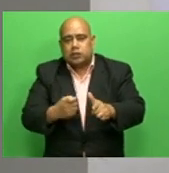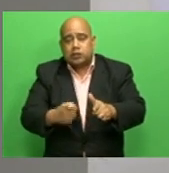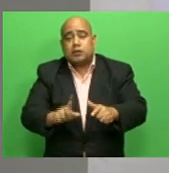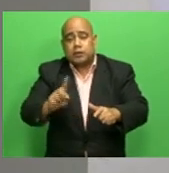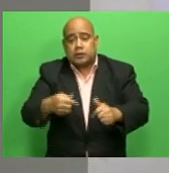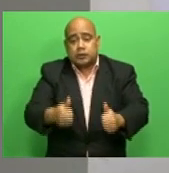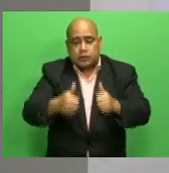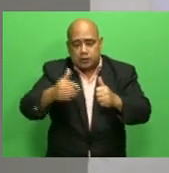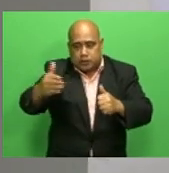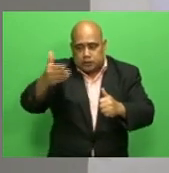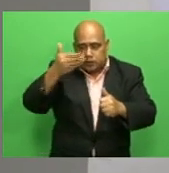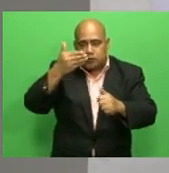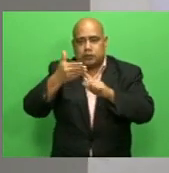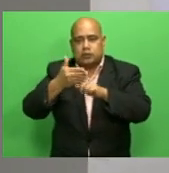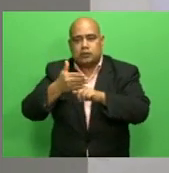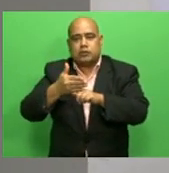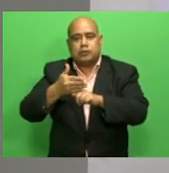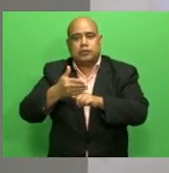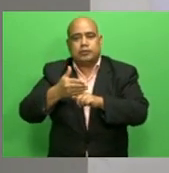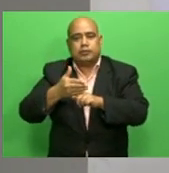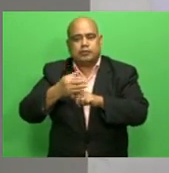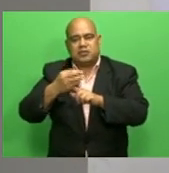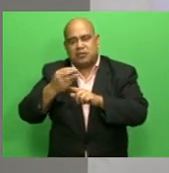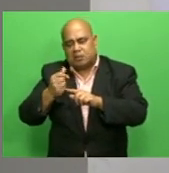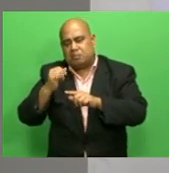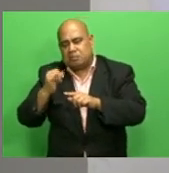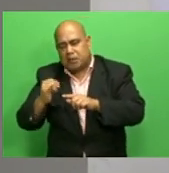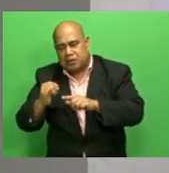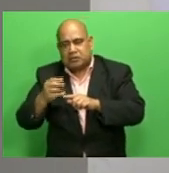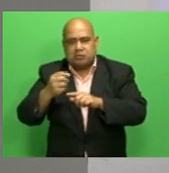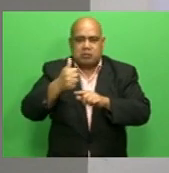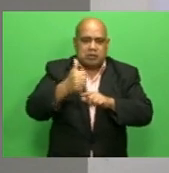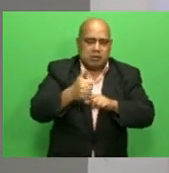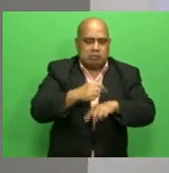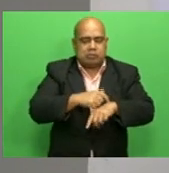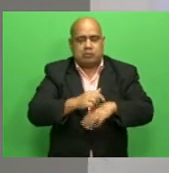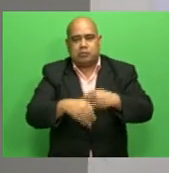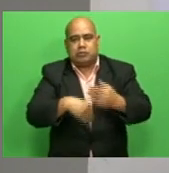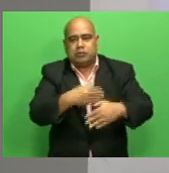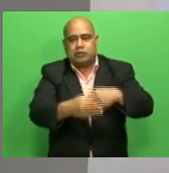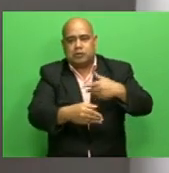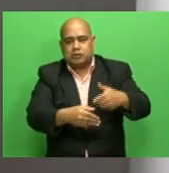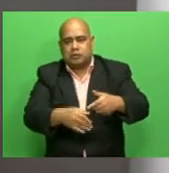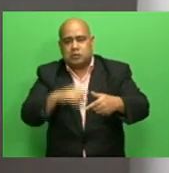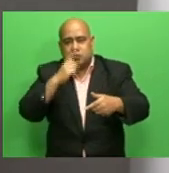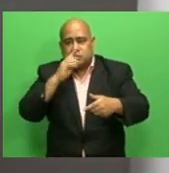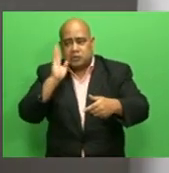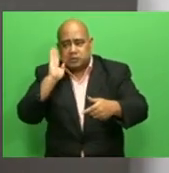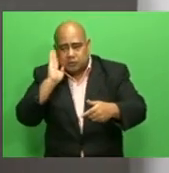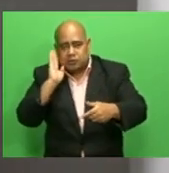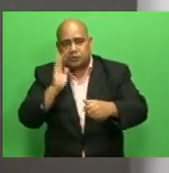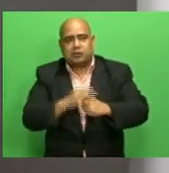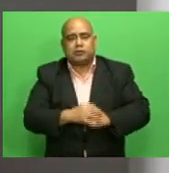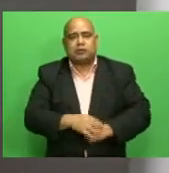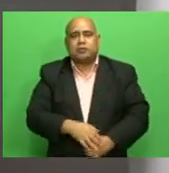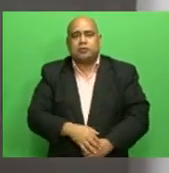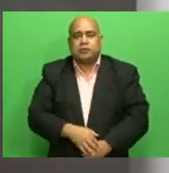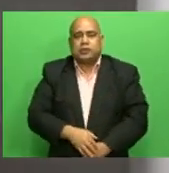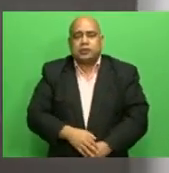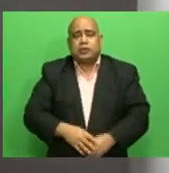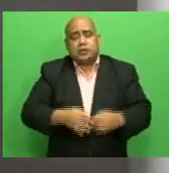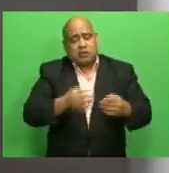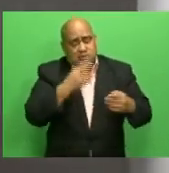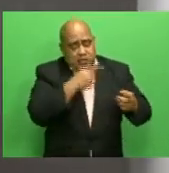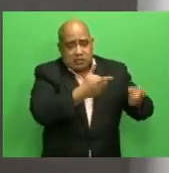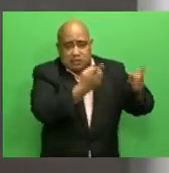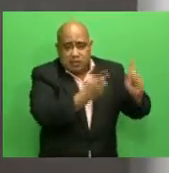there's always some bad moments there when people die on our hands. We do